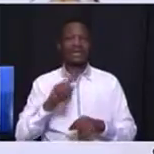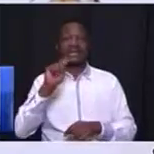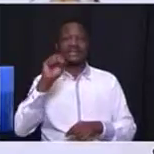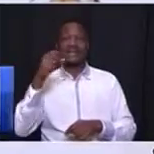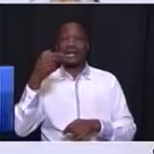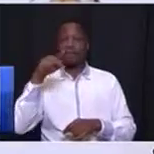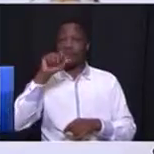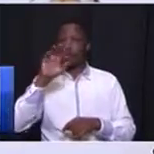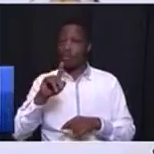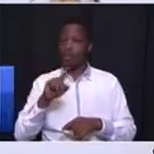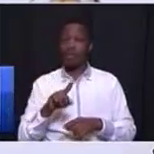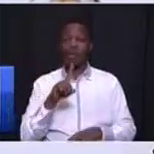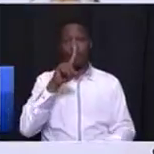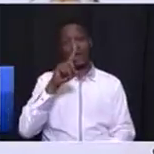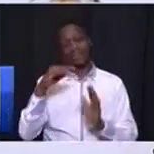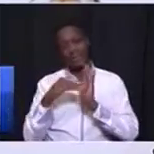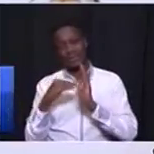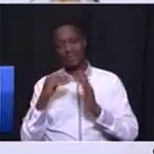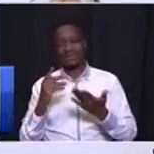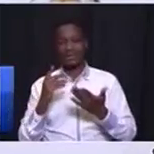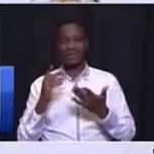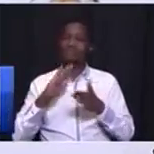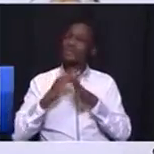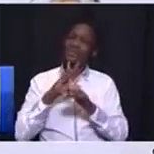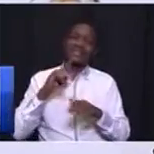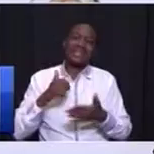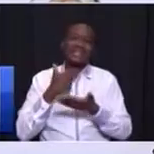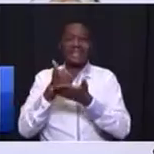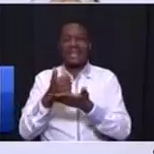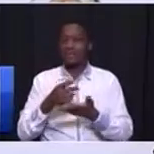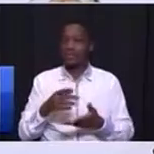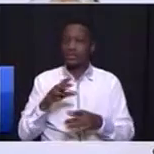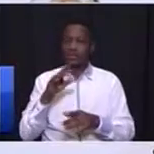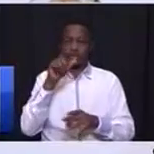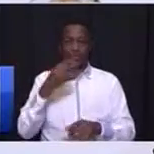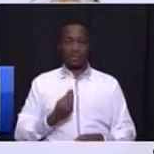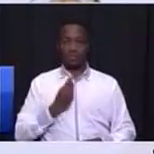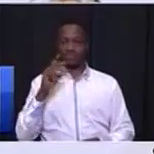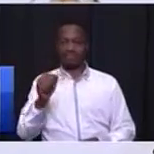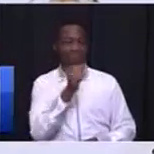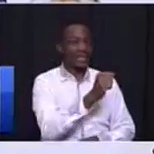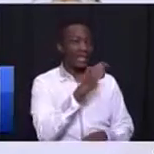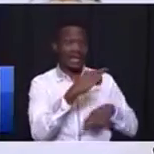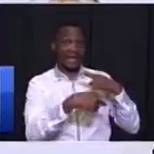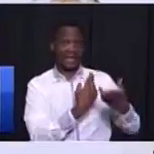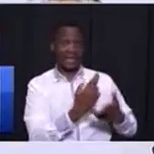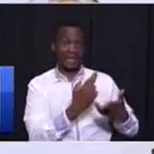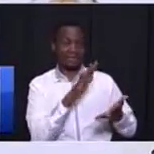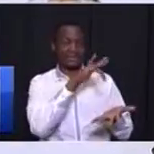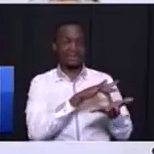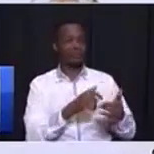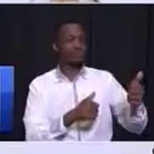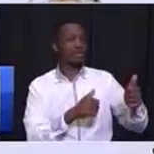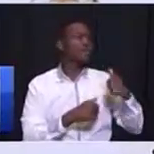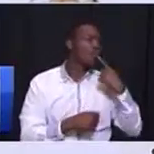to Kimoja program because it doesn't help to take a young person to a rehab center and when they say they are okay, they are